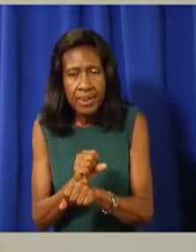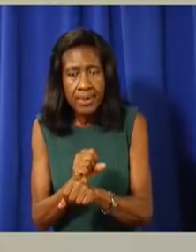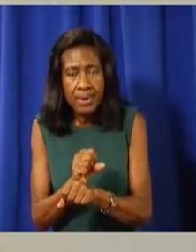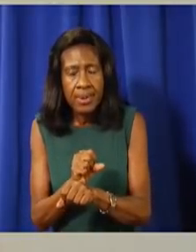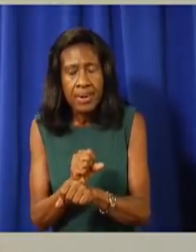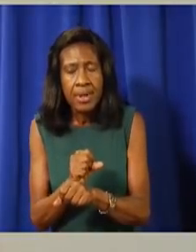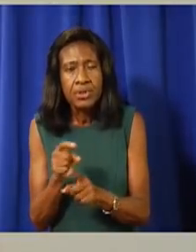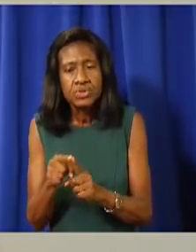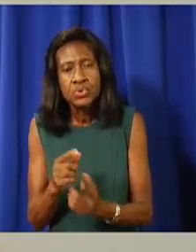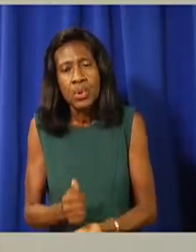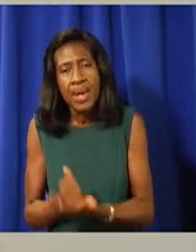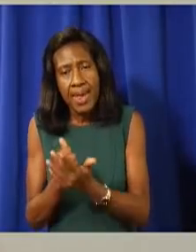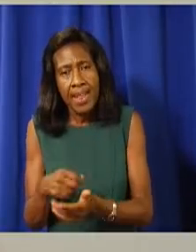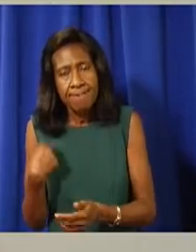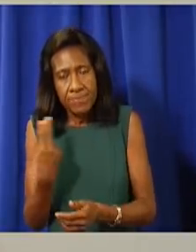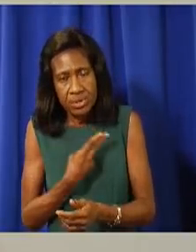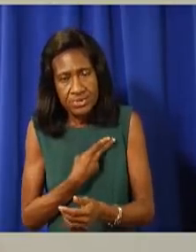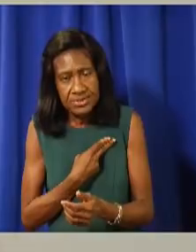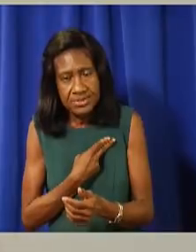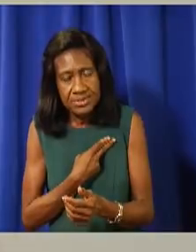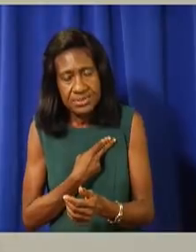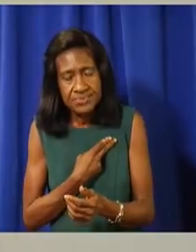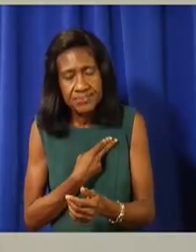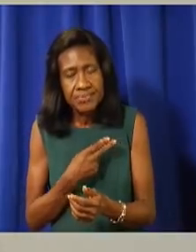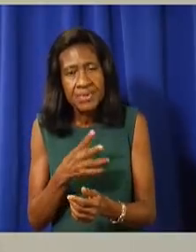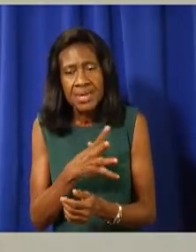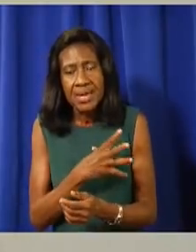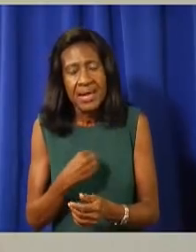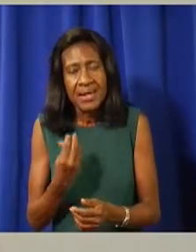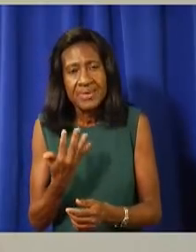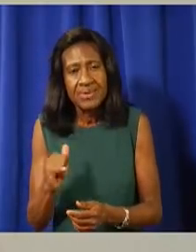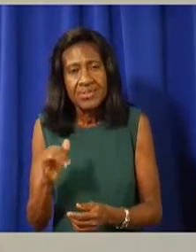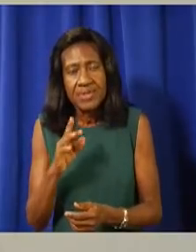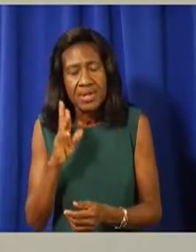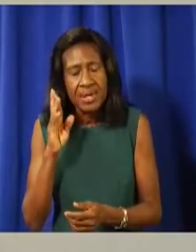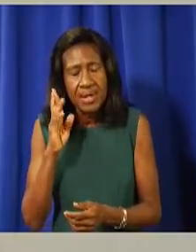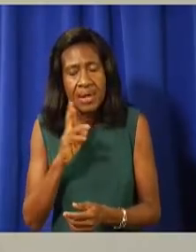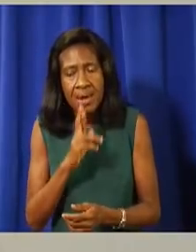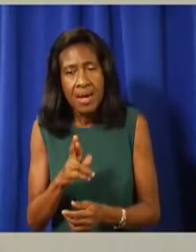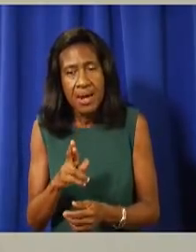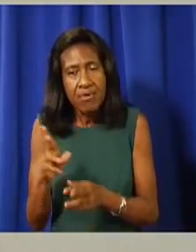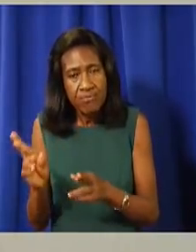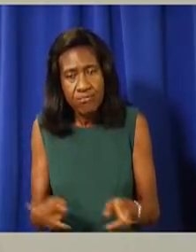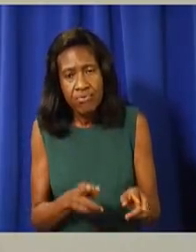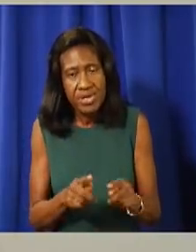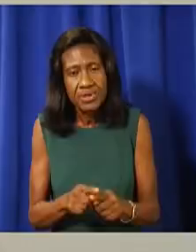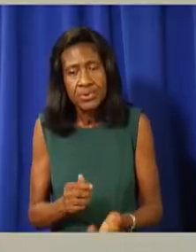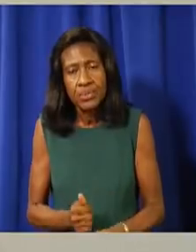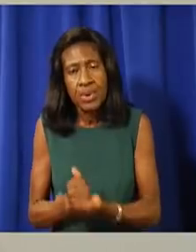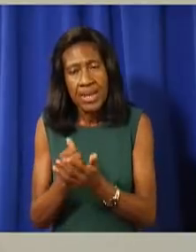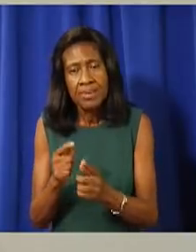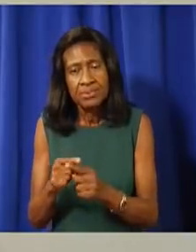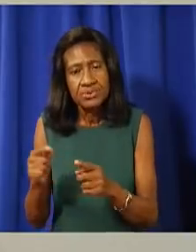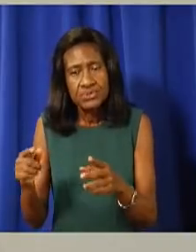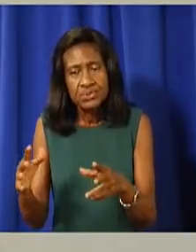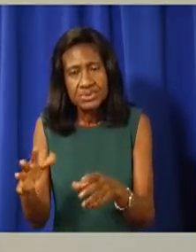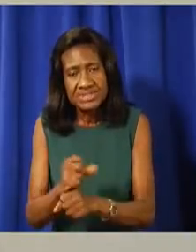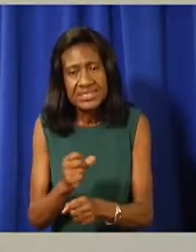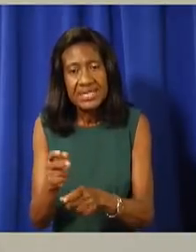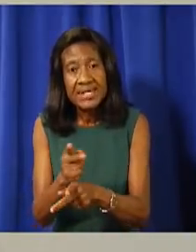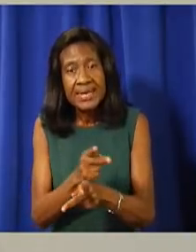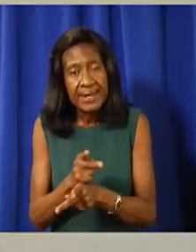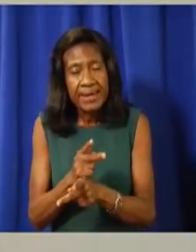the pandemic are ready, willing, and able to take care of us once again. When